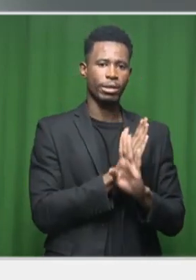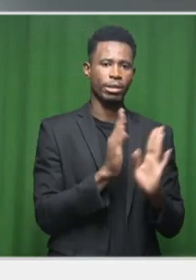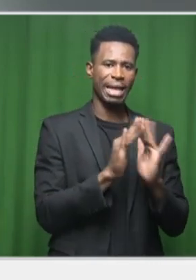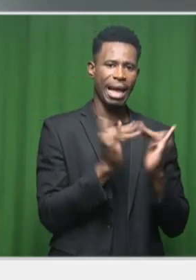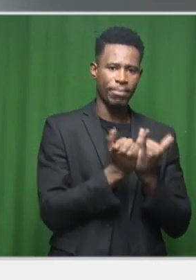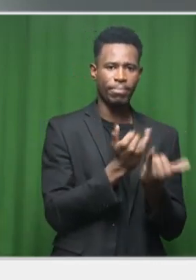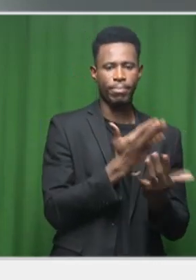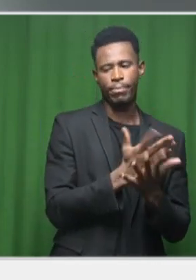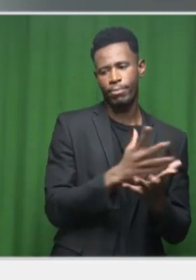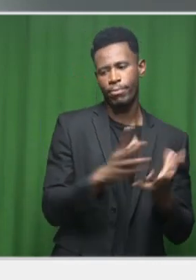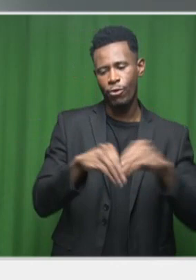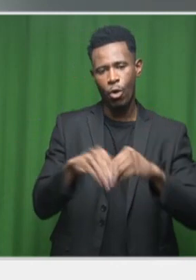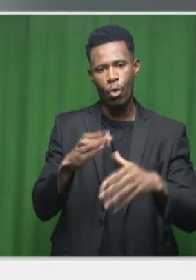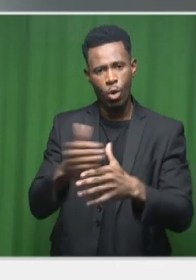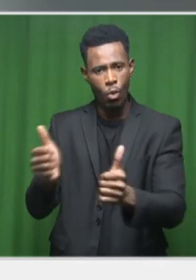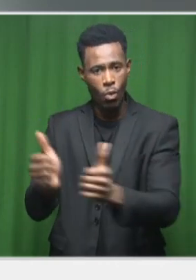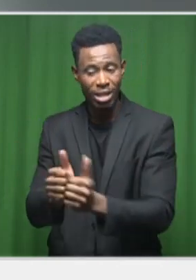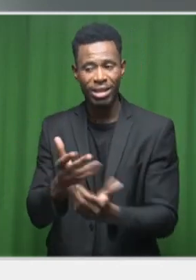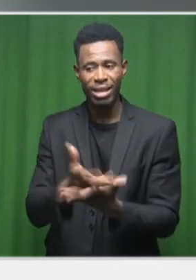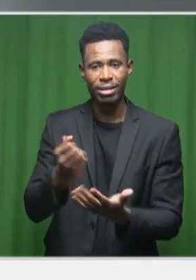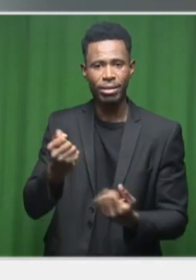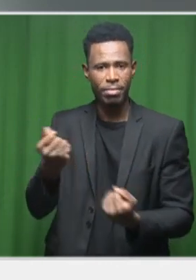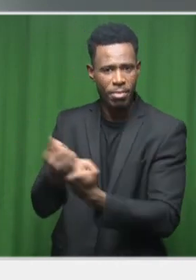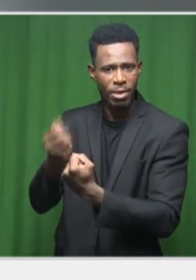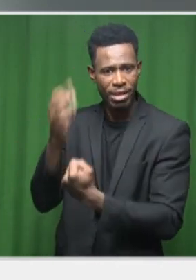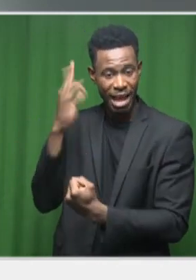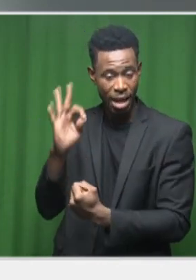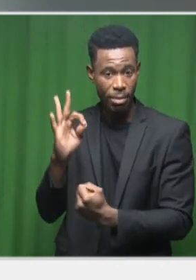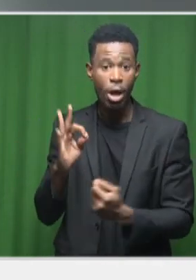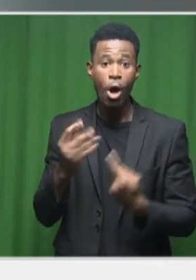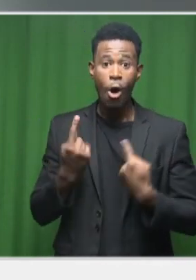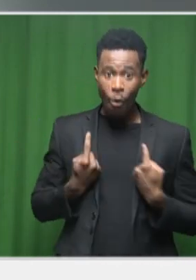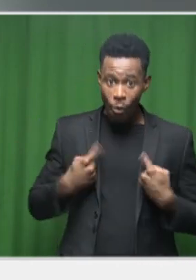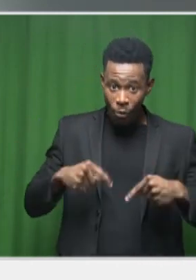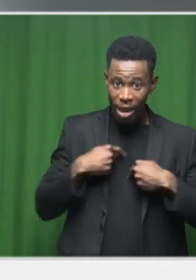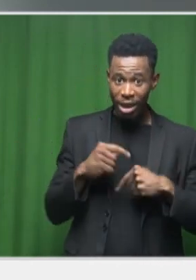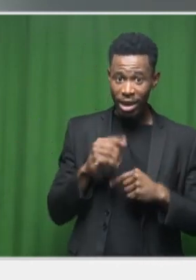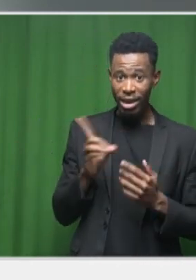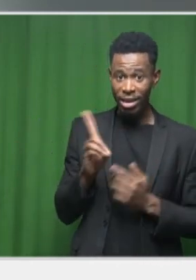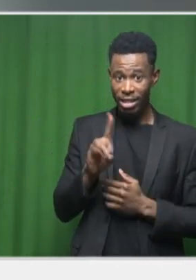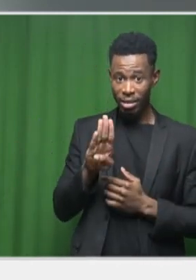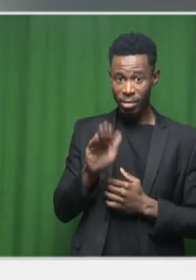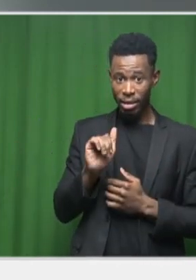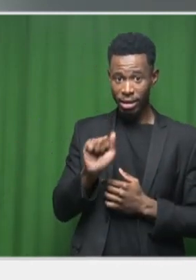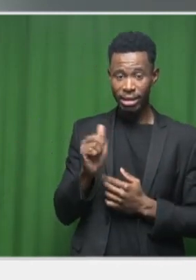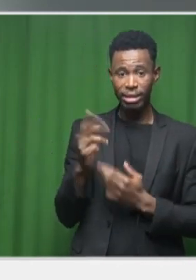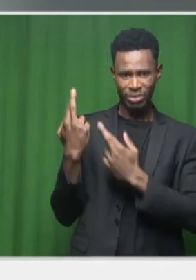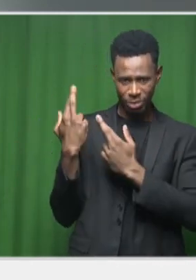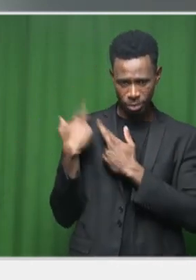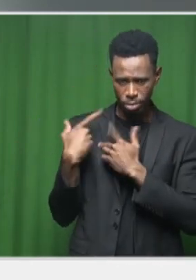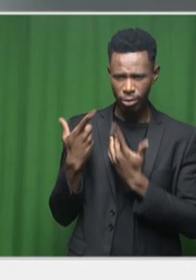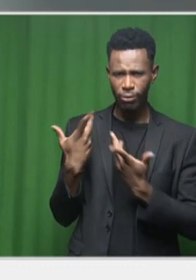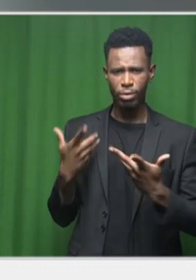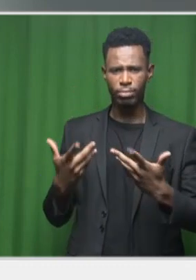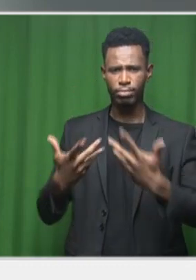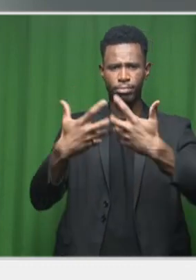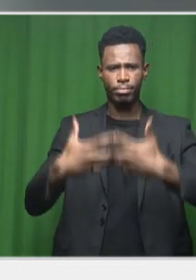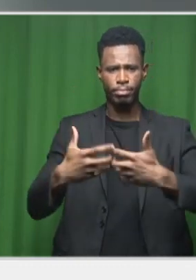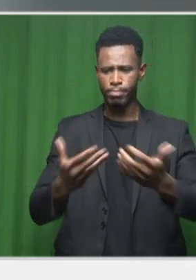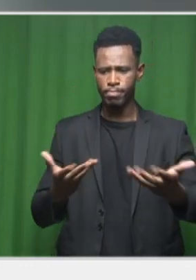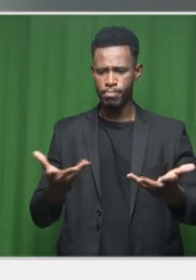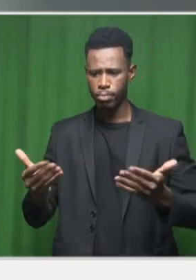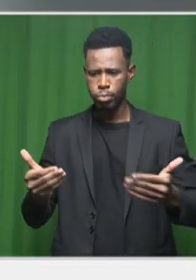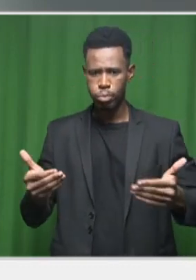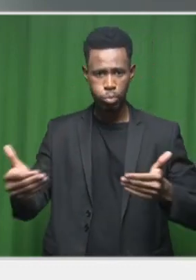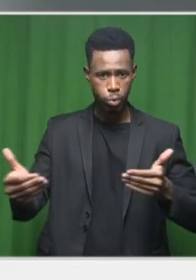We just don't have the capacity. So we need to leverage the private sector expertise, funding and skills to